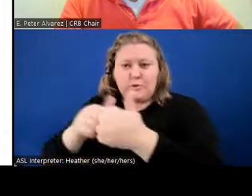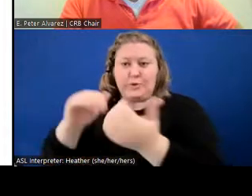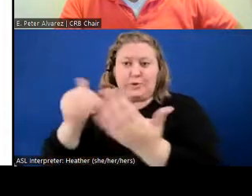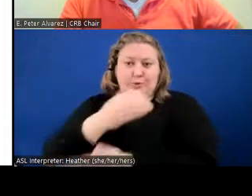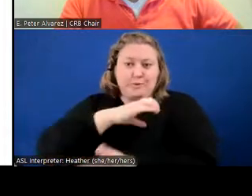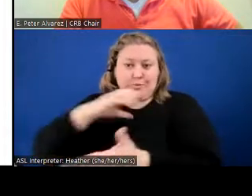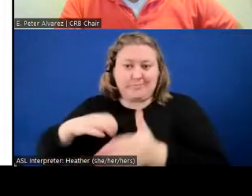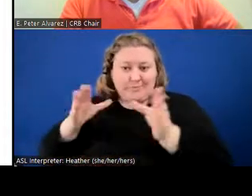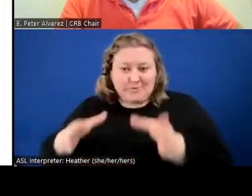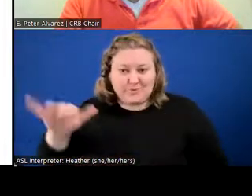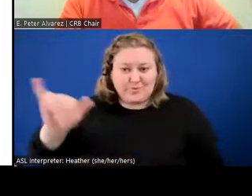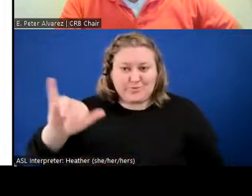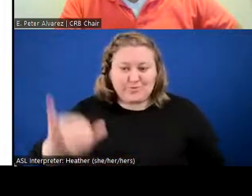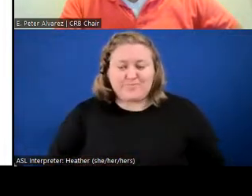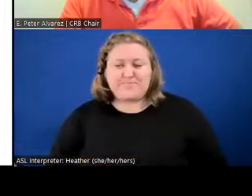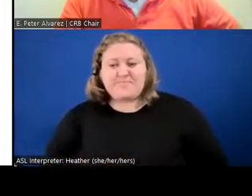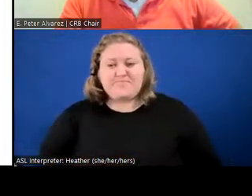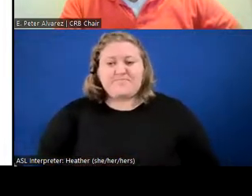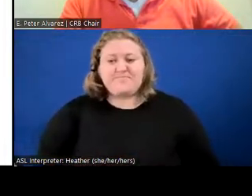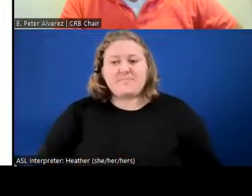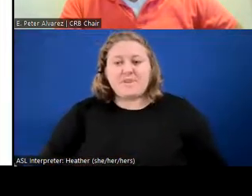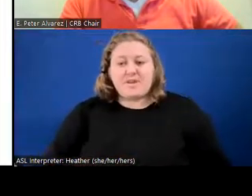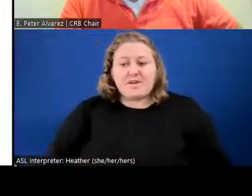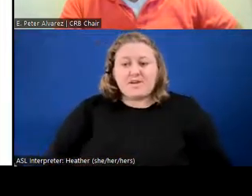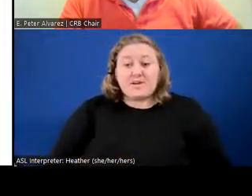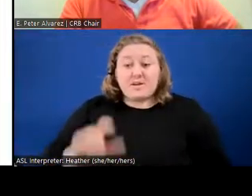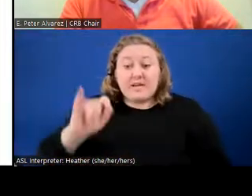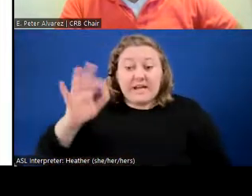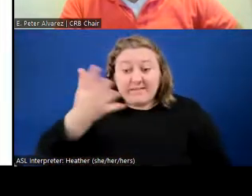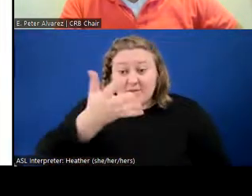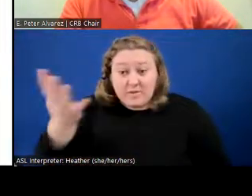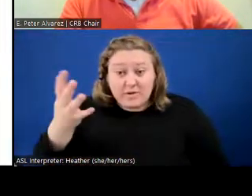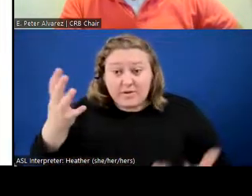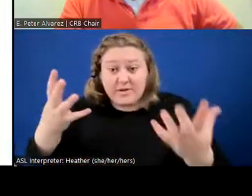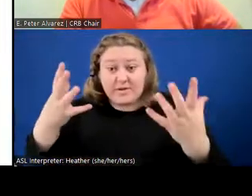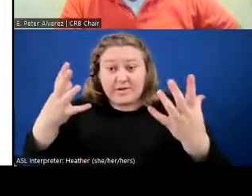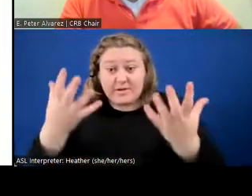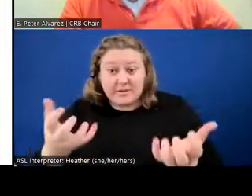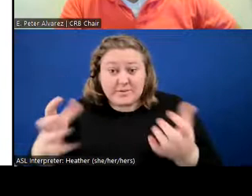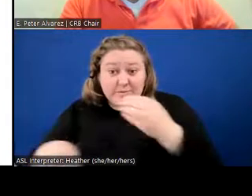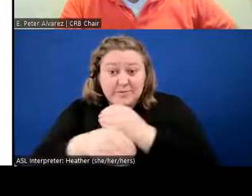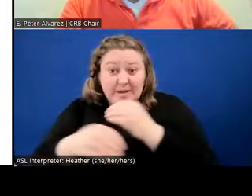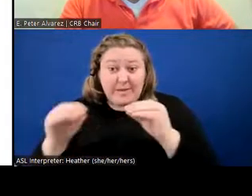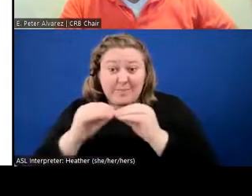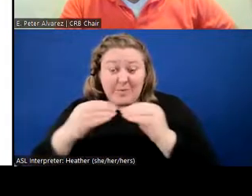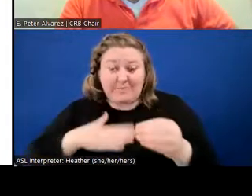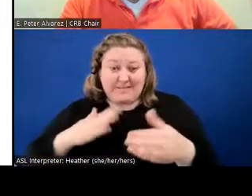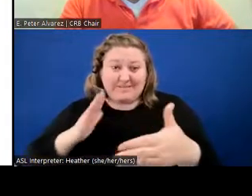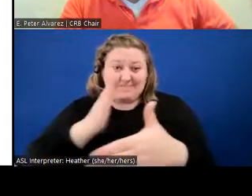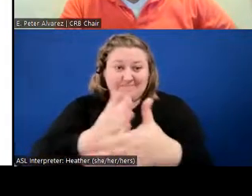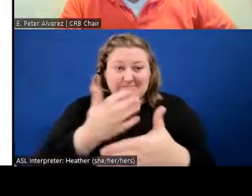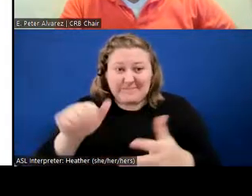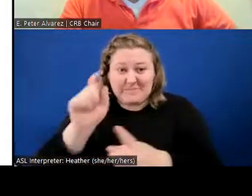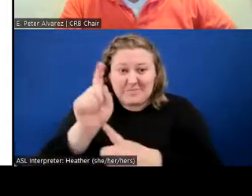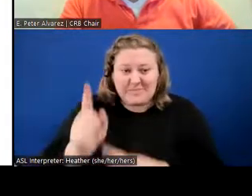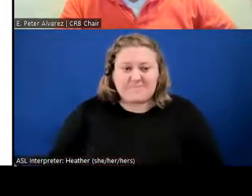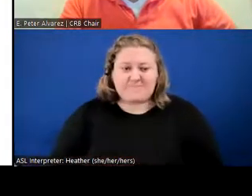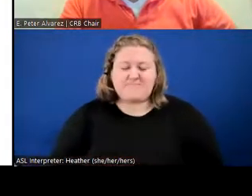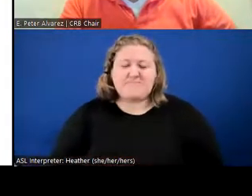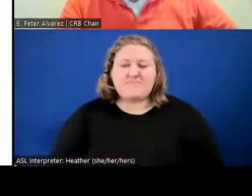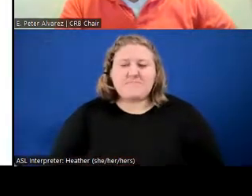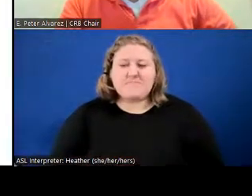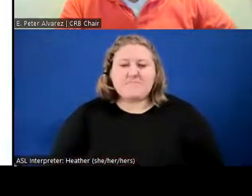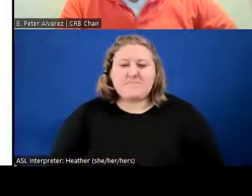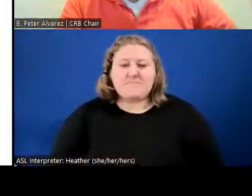to my fellow commissioners, if you want to jump in anywhere and add anything, please do so. I don't do this